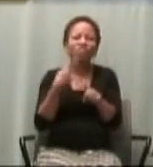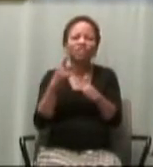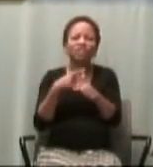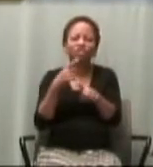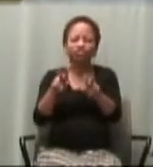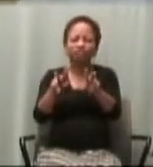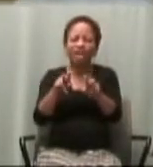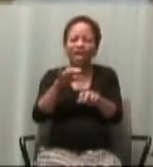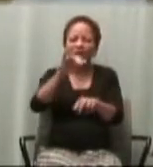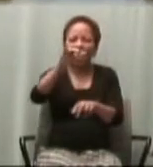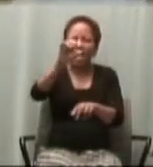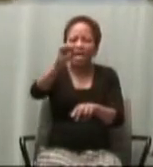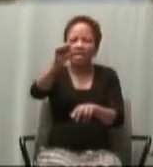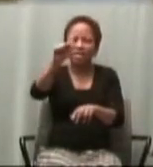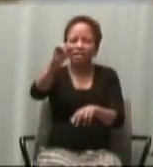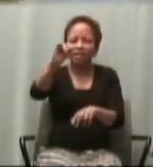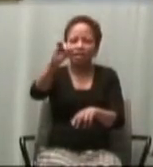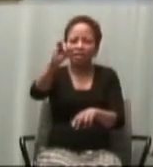Prophet Isaiah,